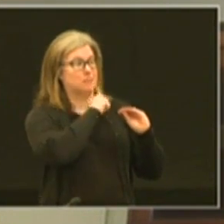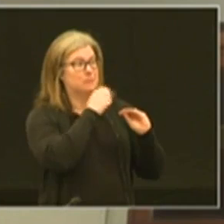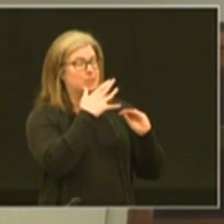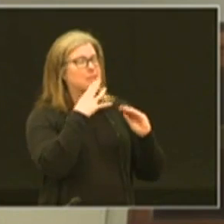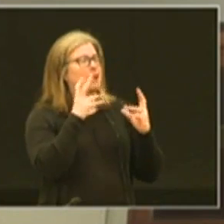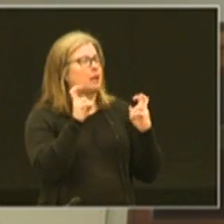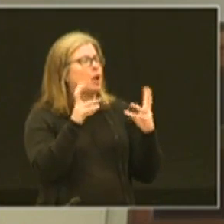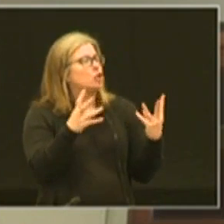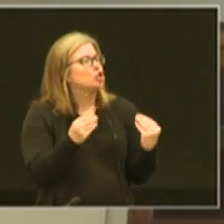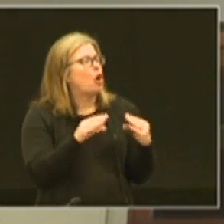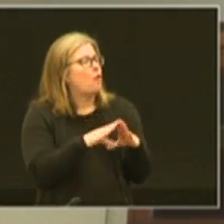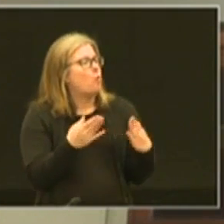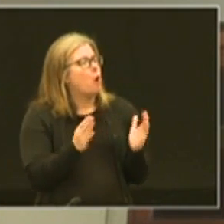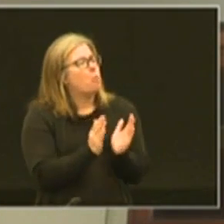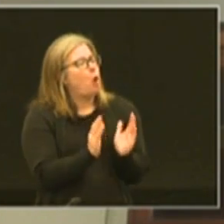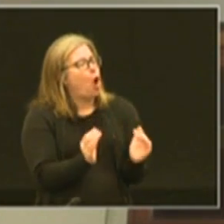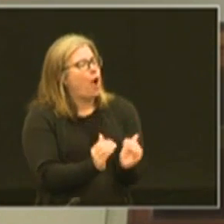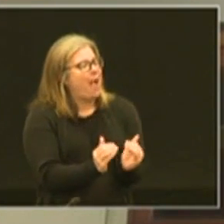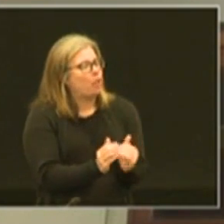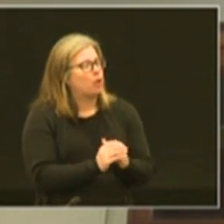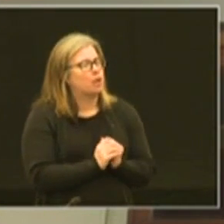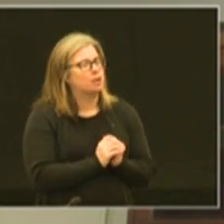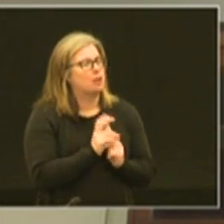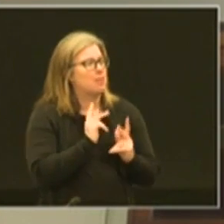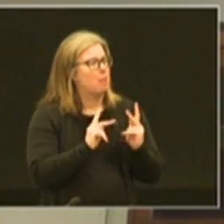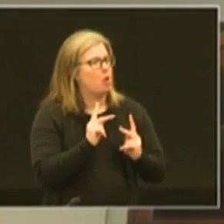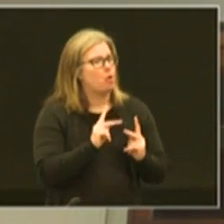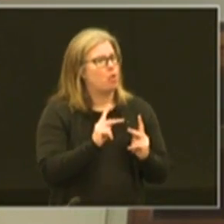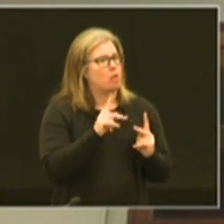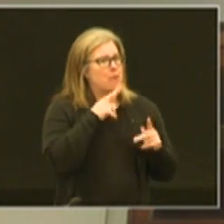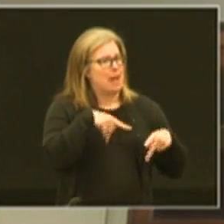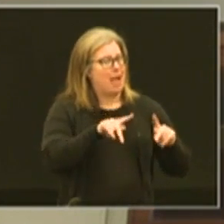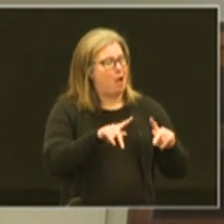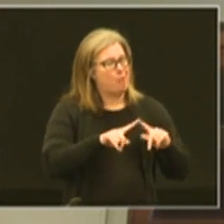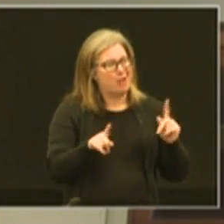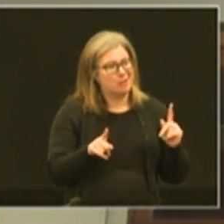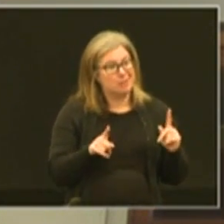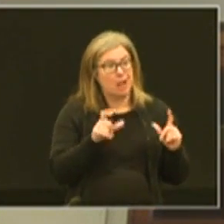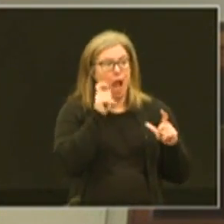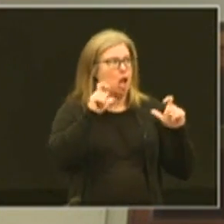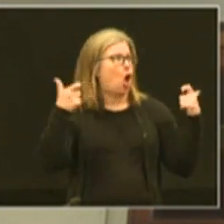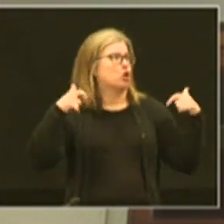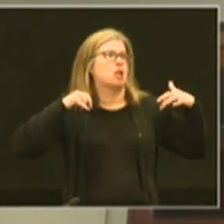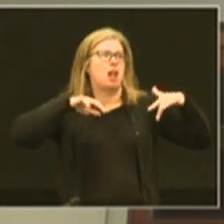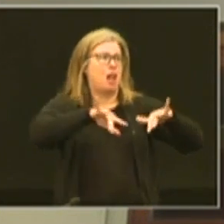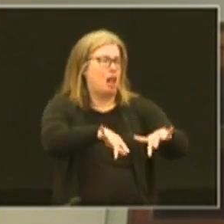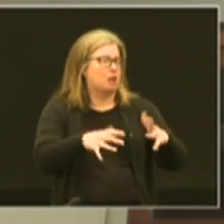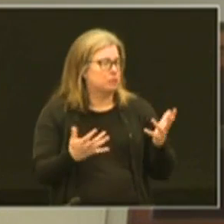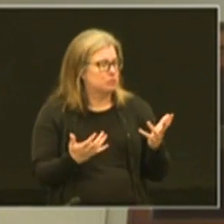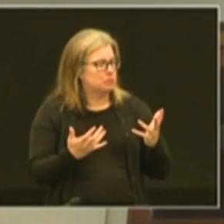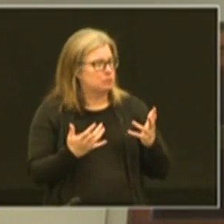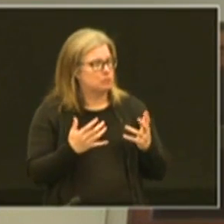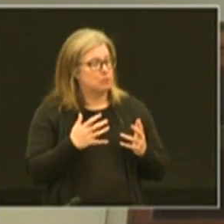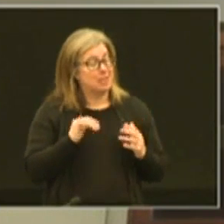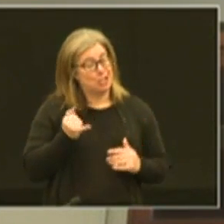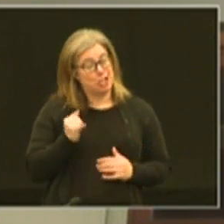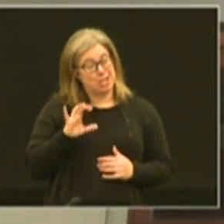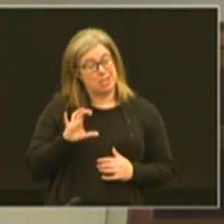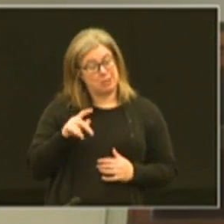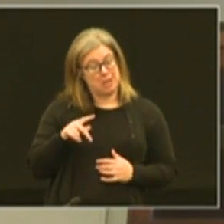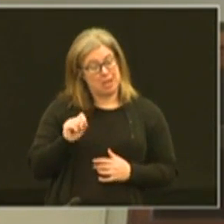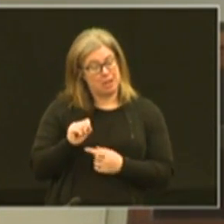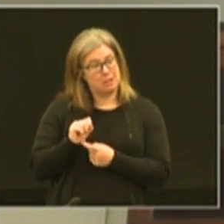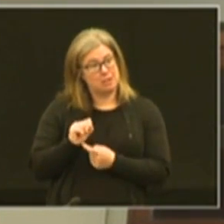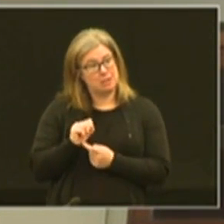soft openings small gatherings of people would be allowed but not large gatherings in jcps